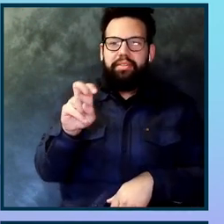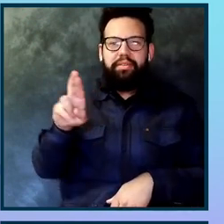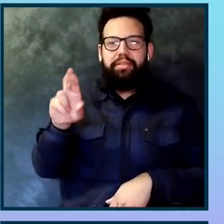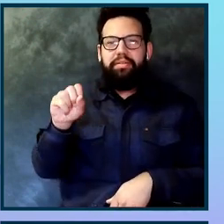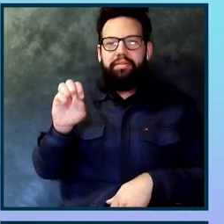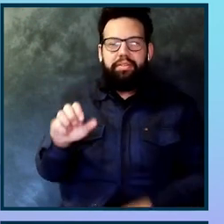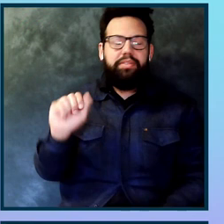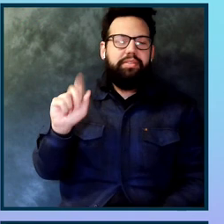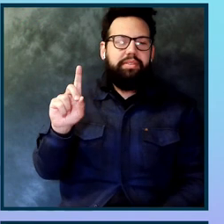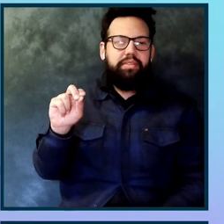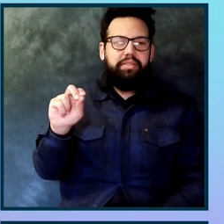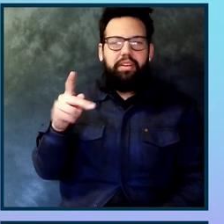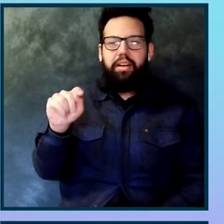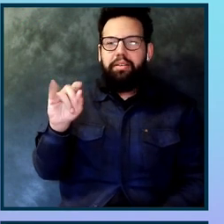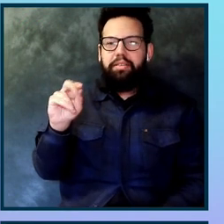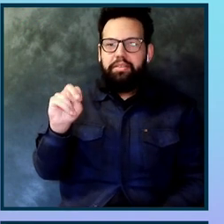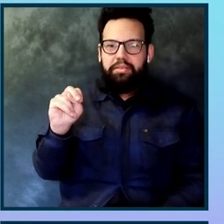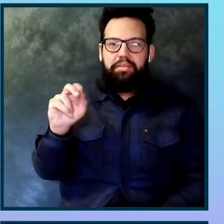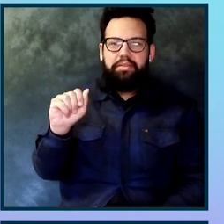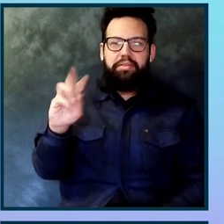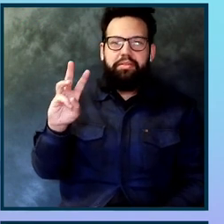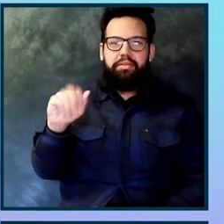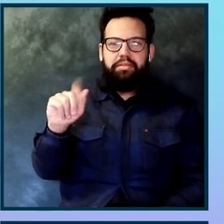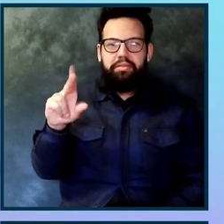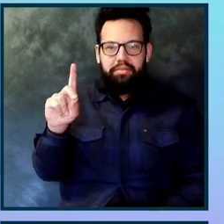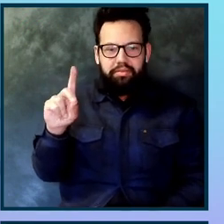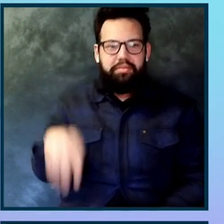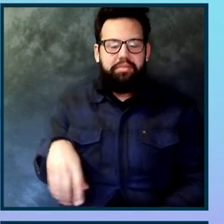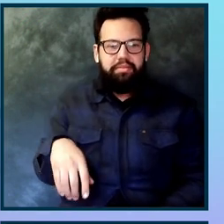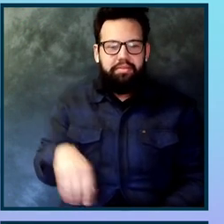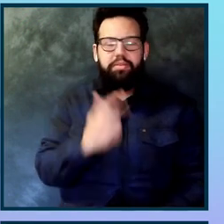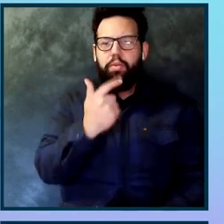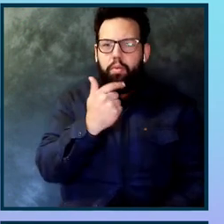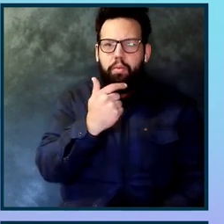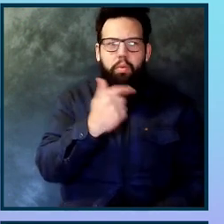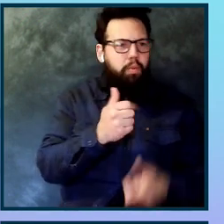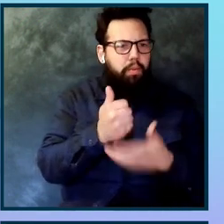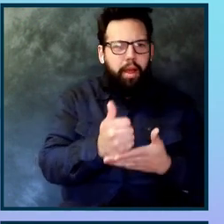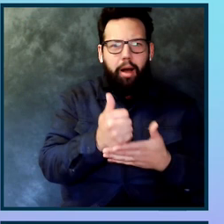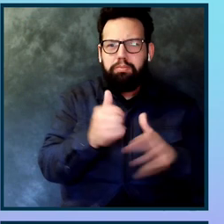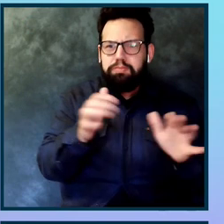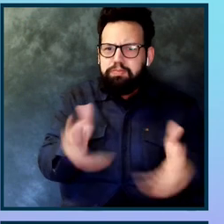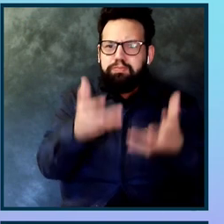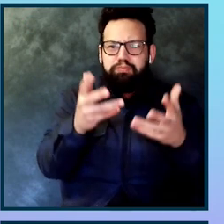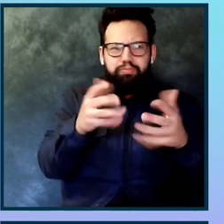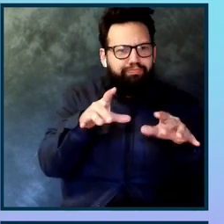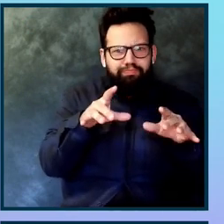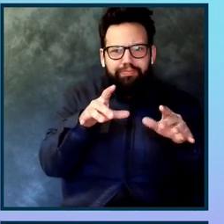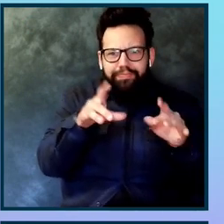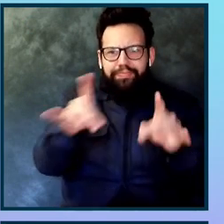that have been able to get adoption for accessibility across a large number of different formats and technologies.